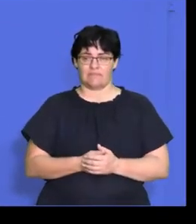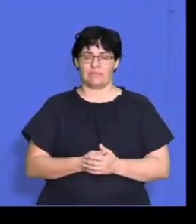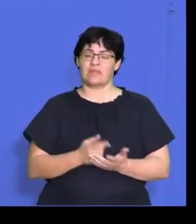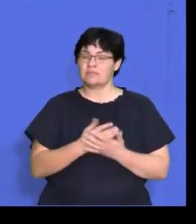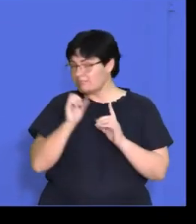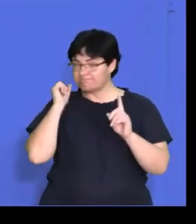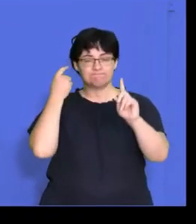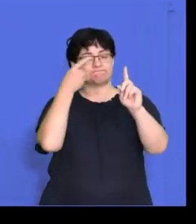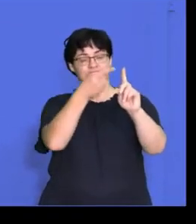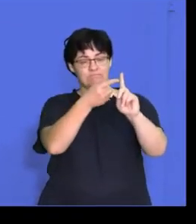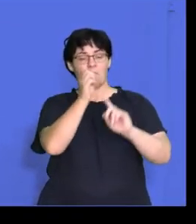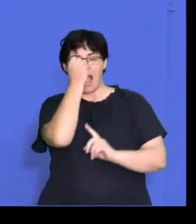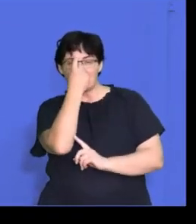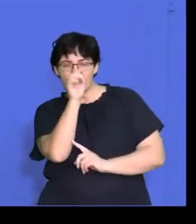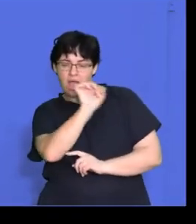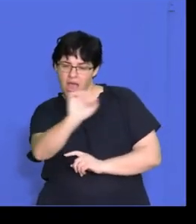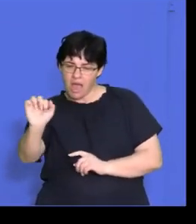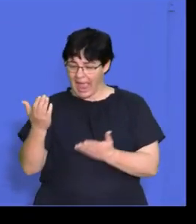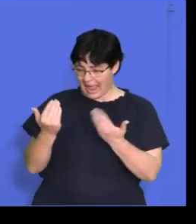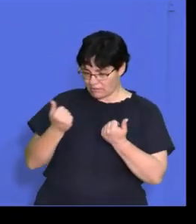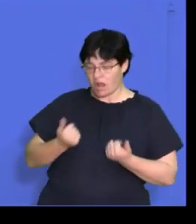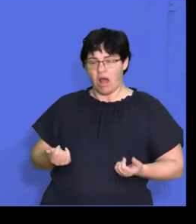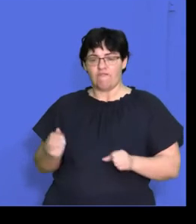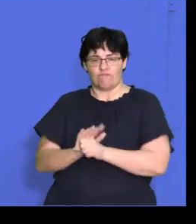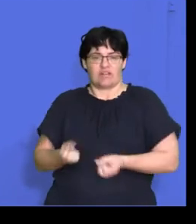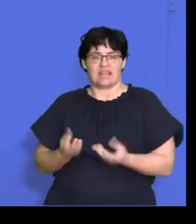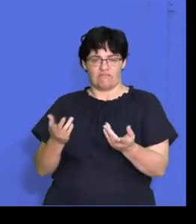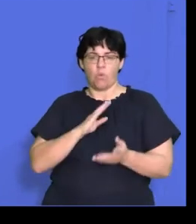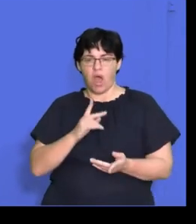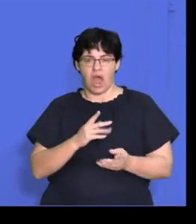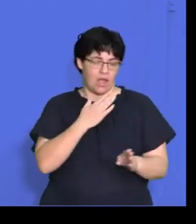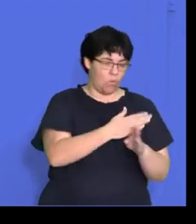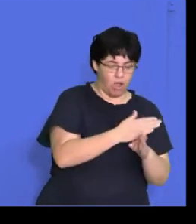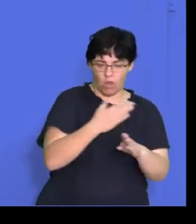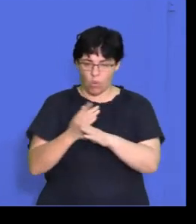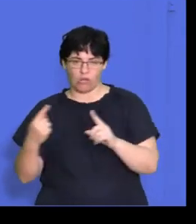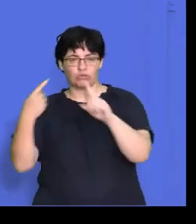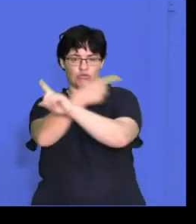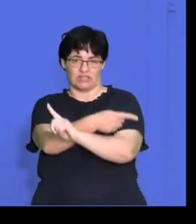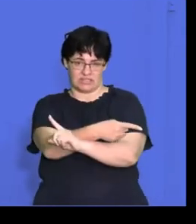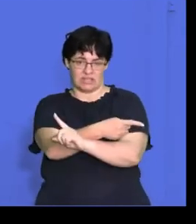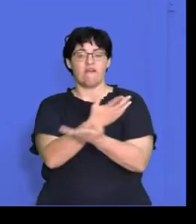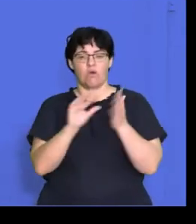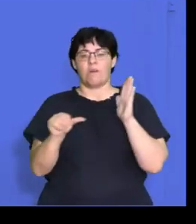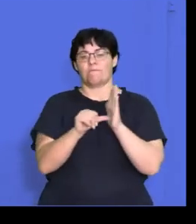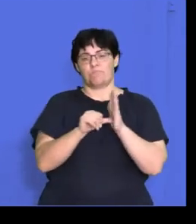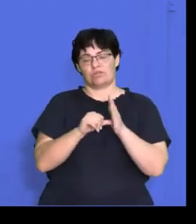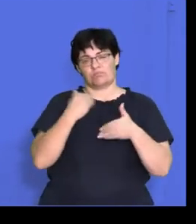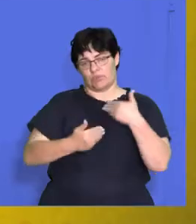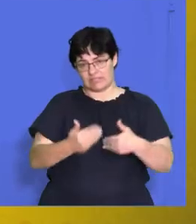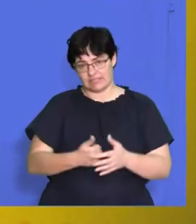strive to understand and fulfill customer expectations by aligning cross-functional teams across critical processes